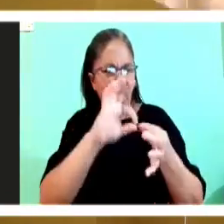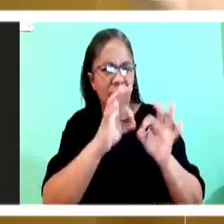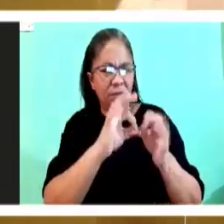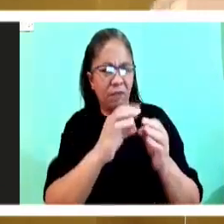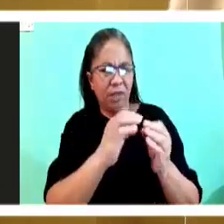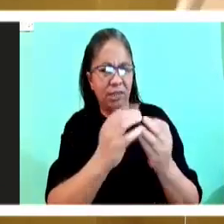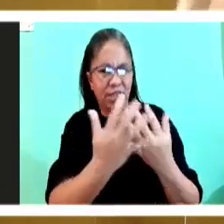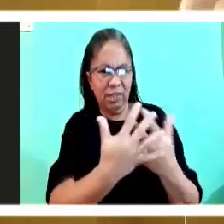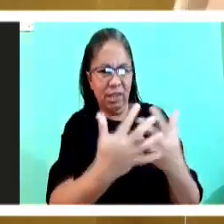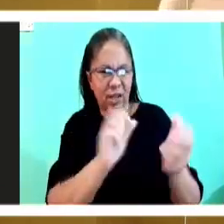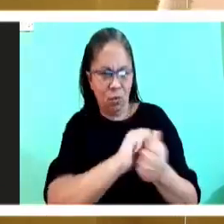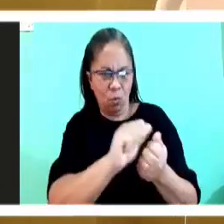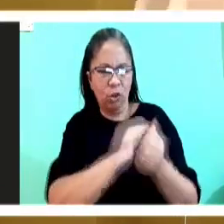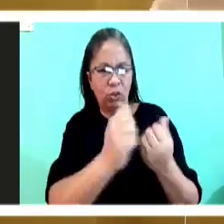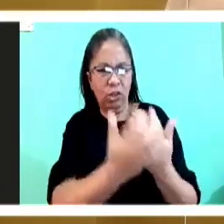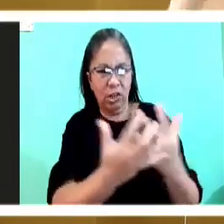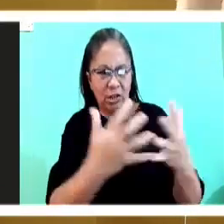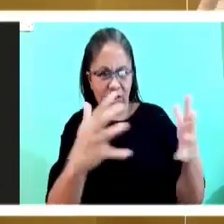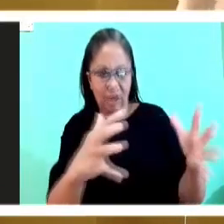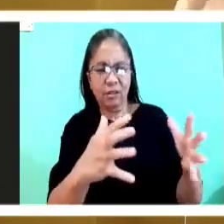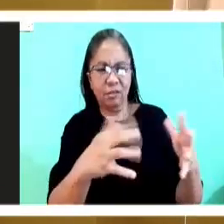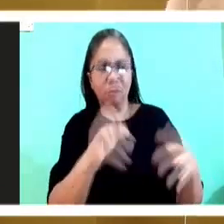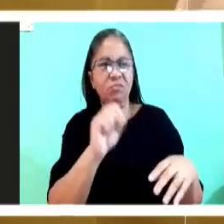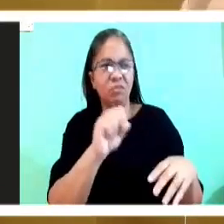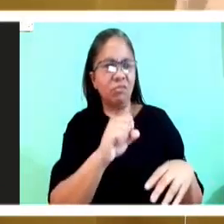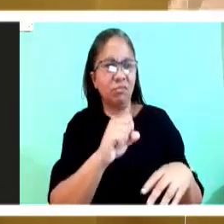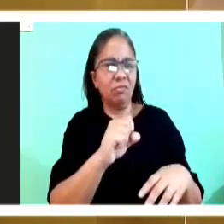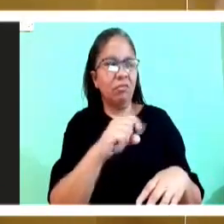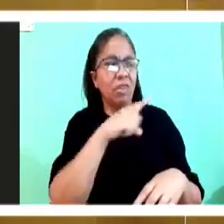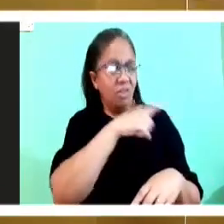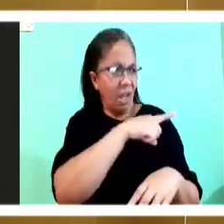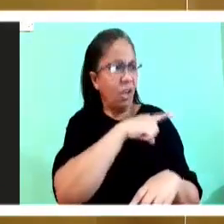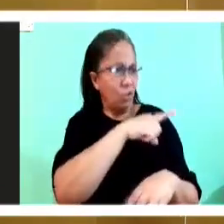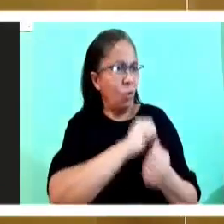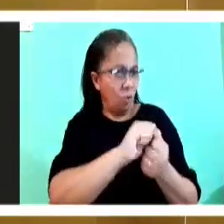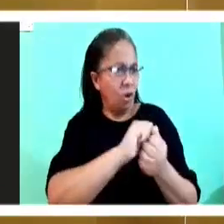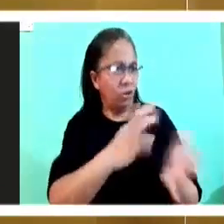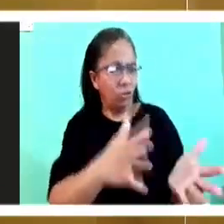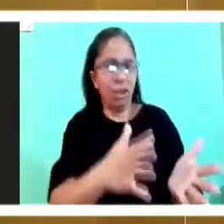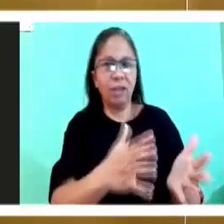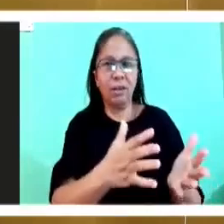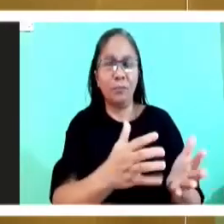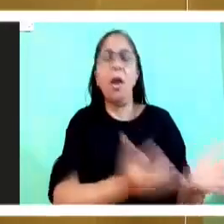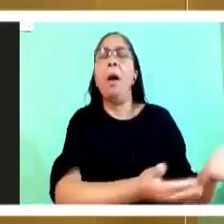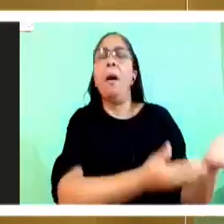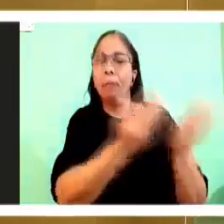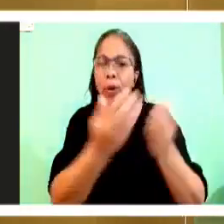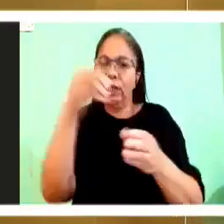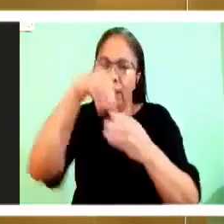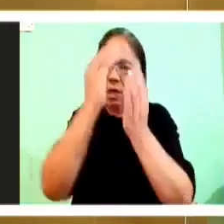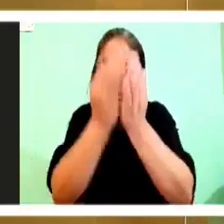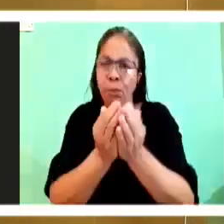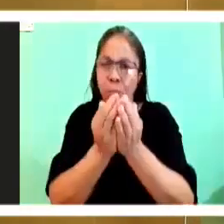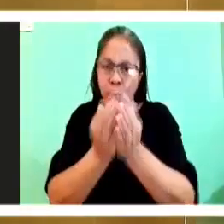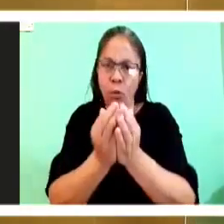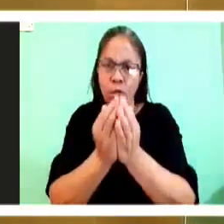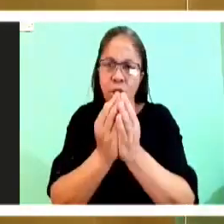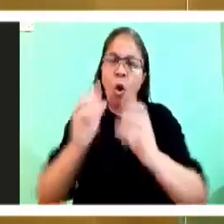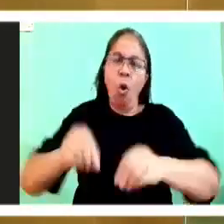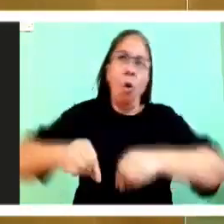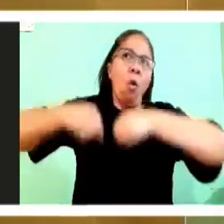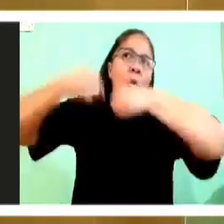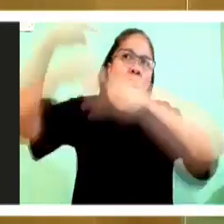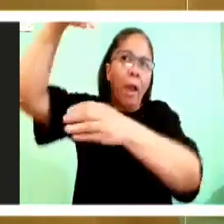Take those same nets. The ones you just spent a lot of time cleaning. Take those nets. Bring it back into this boat. Pay out into the